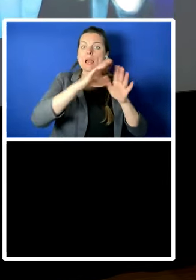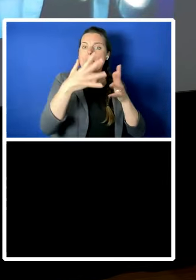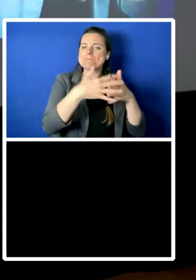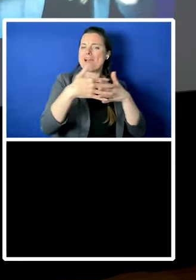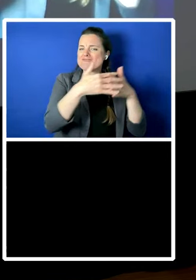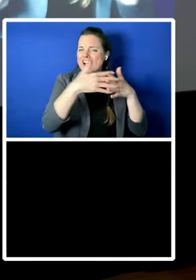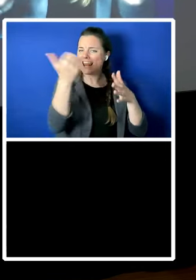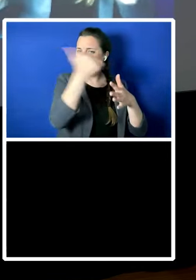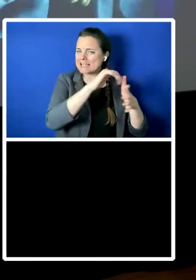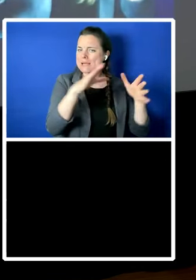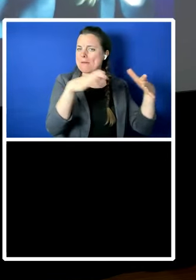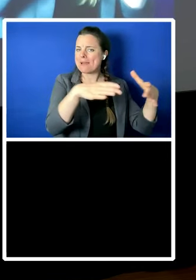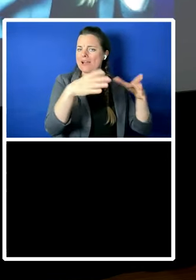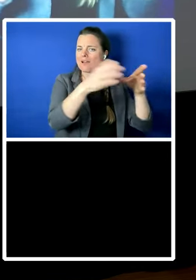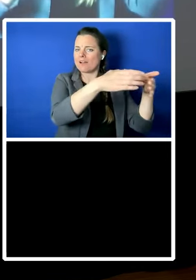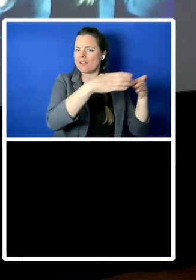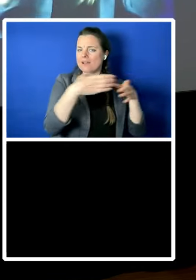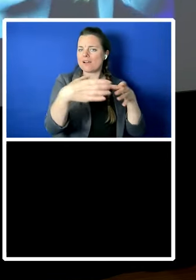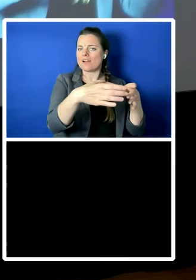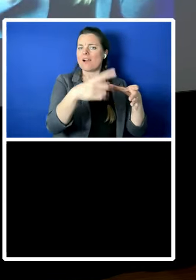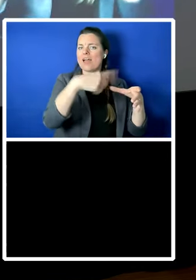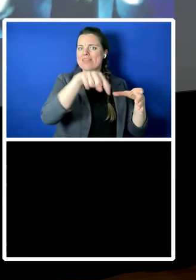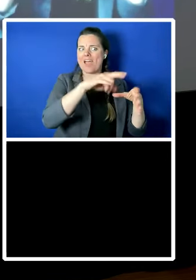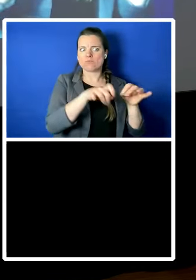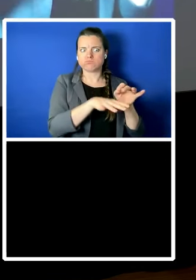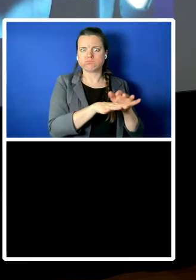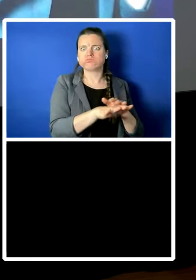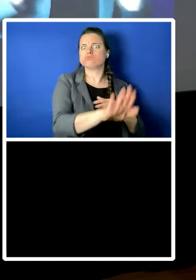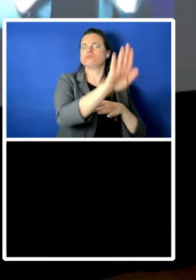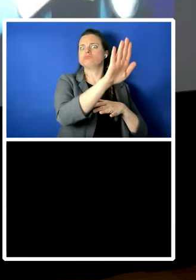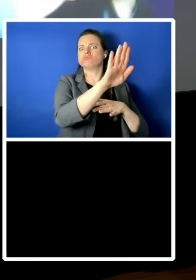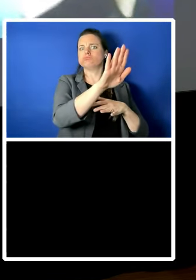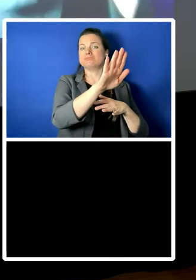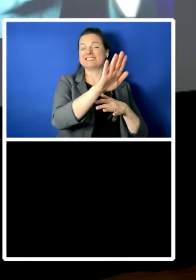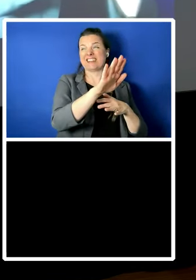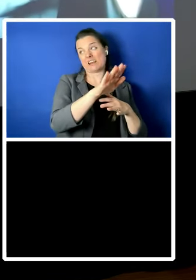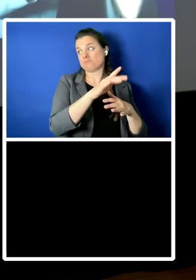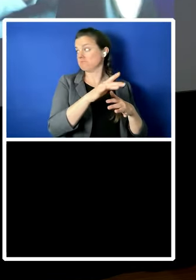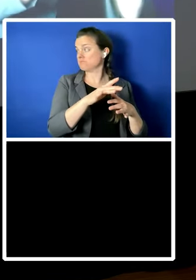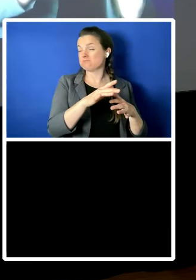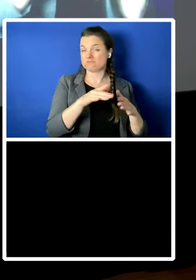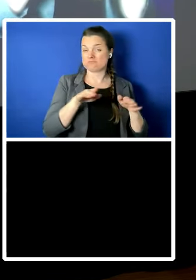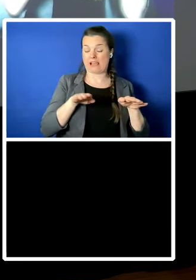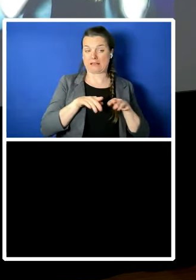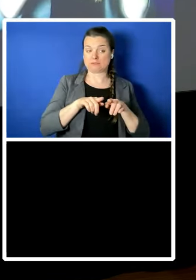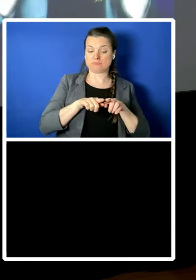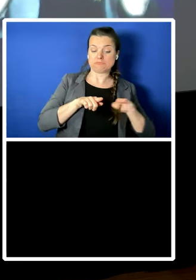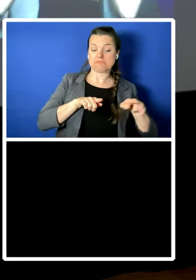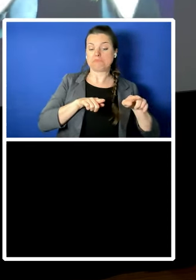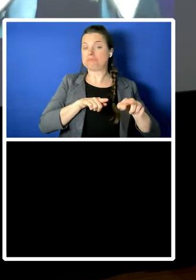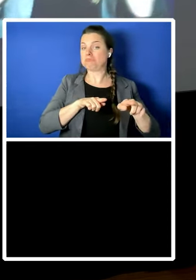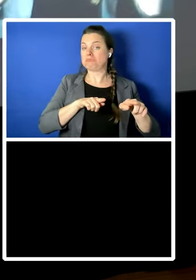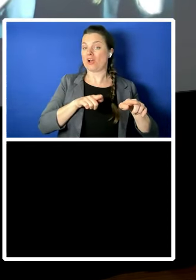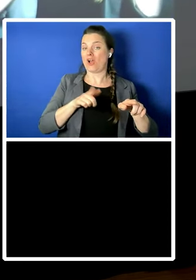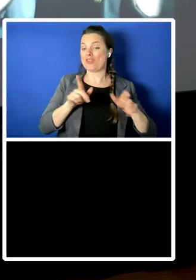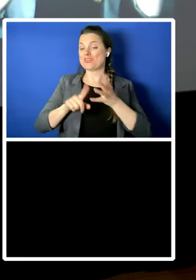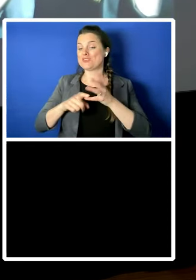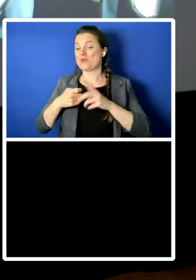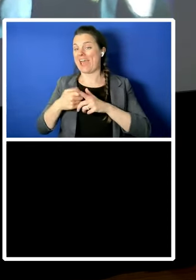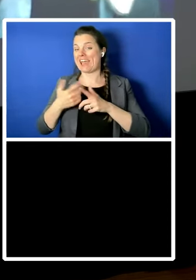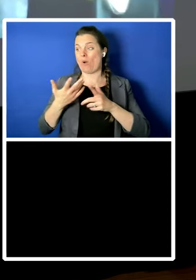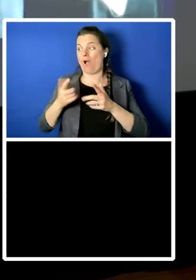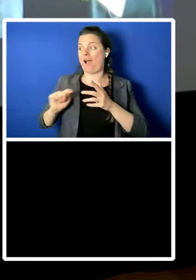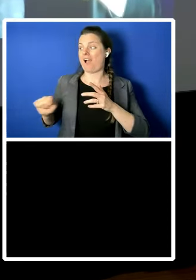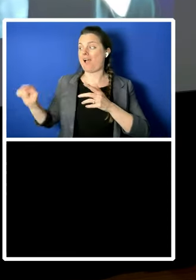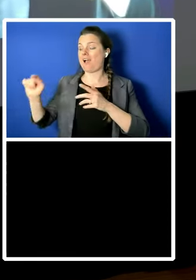to some extent even ahead of where we are in the uk or in other parts of europe and i don't know whether part of that is a response